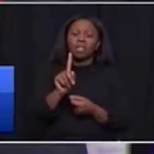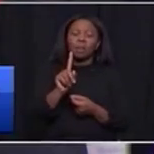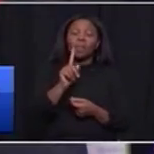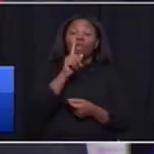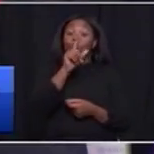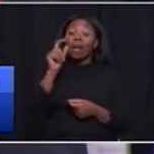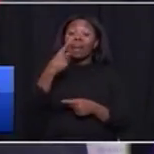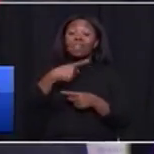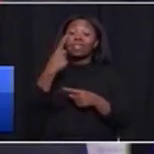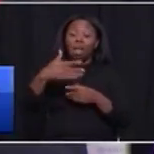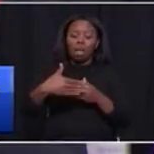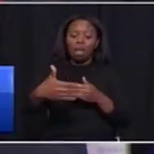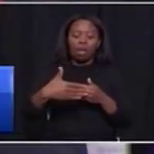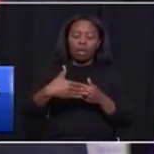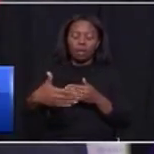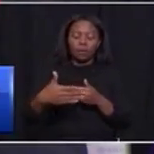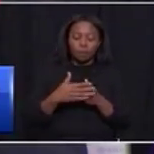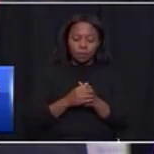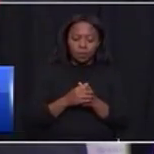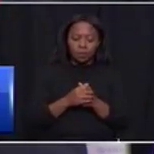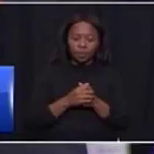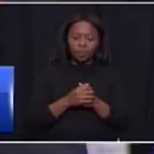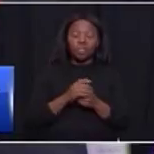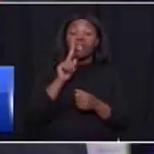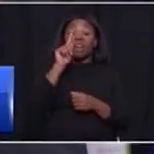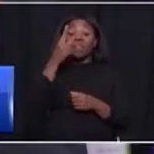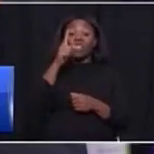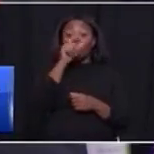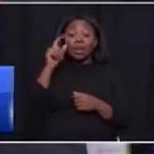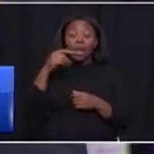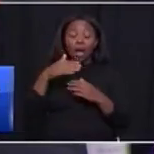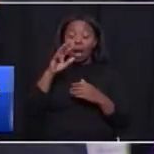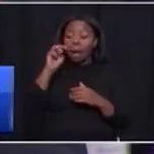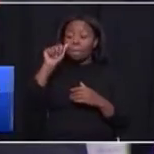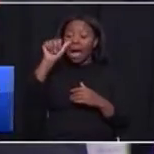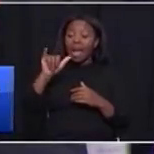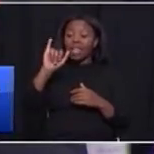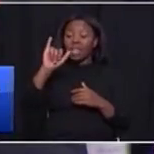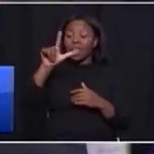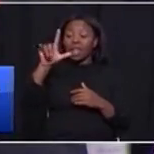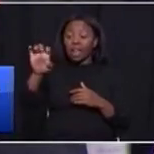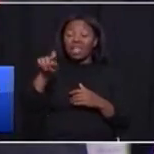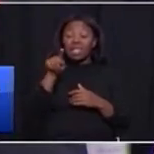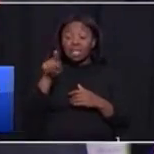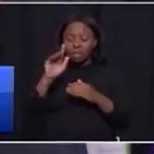100 days? In the first 100 days, I want MEC Maile to present a plan